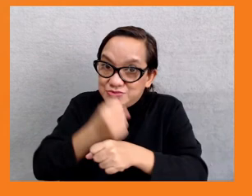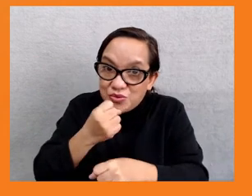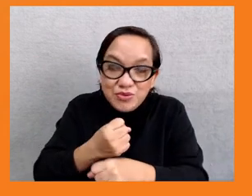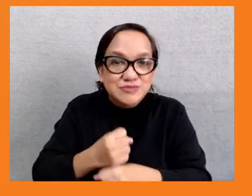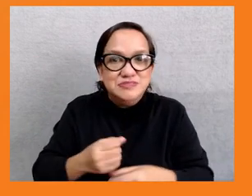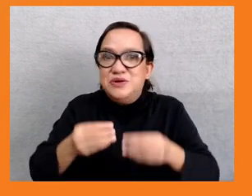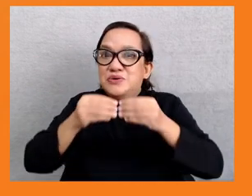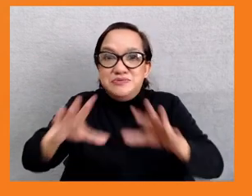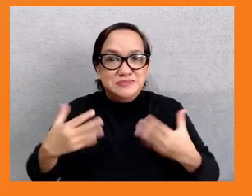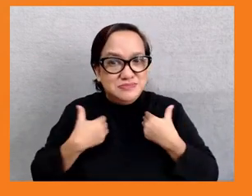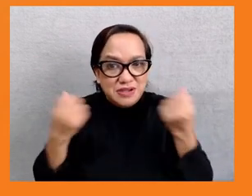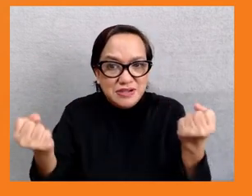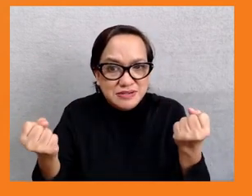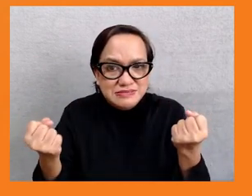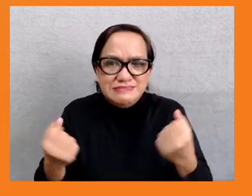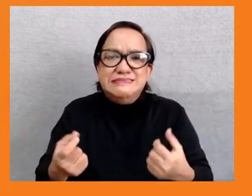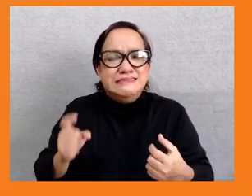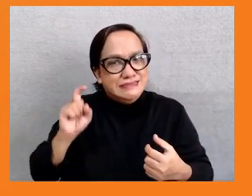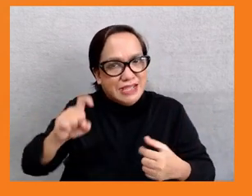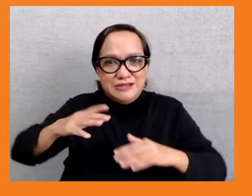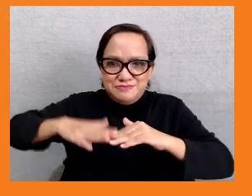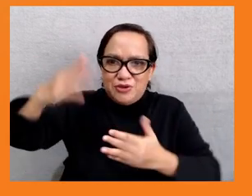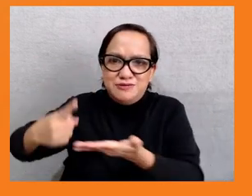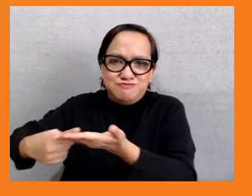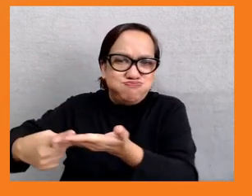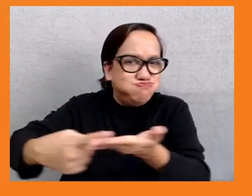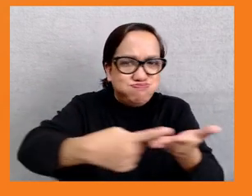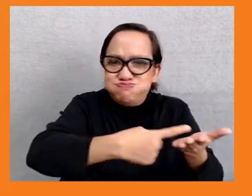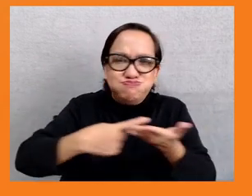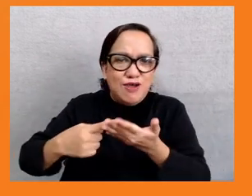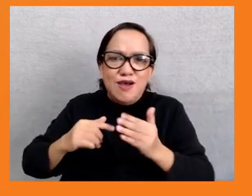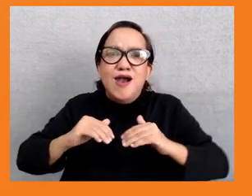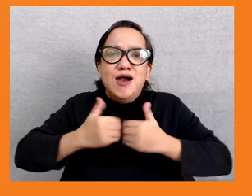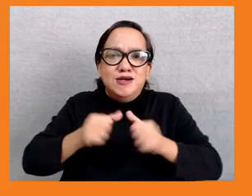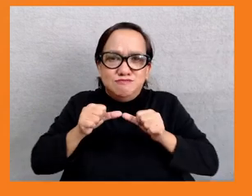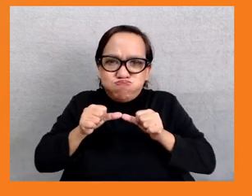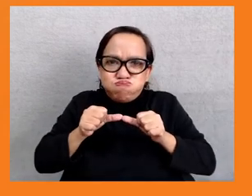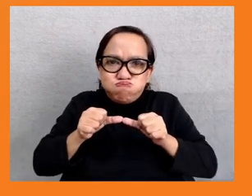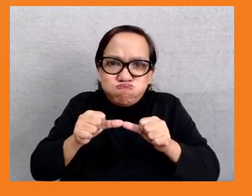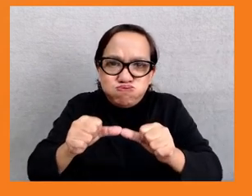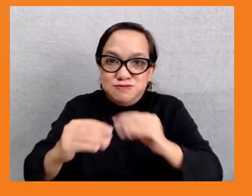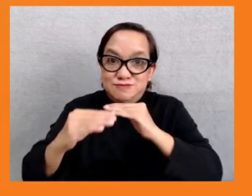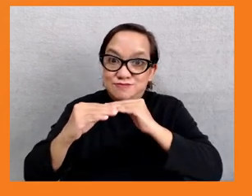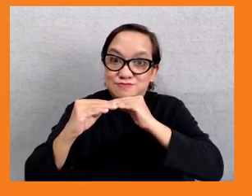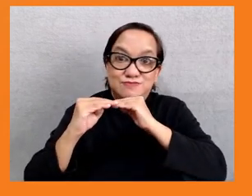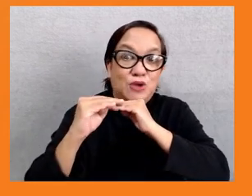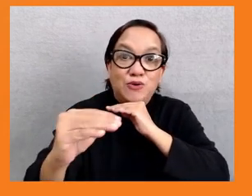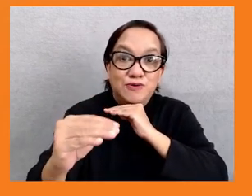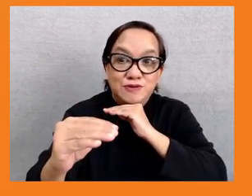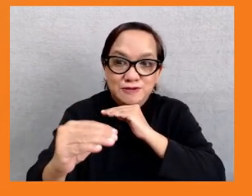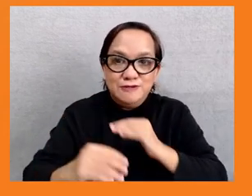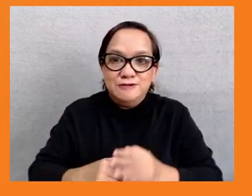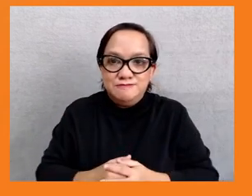also about different ways of measuring things. I remember working with the Morales government in Bolivia when it came to power to look at how one could